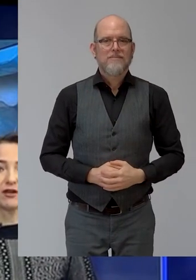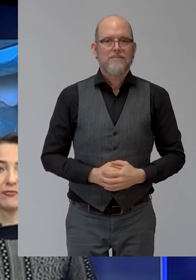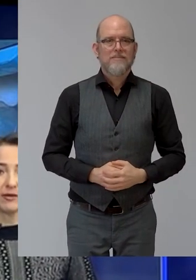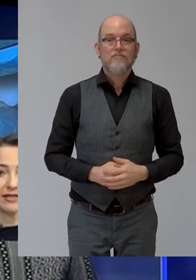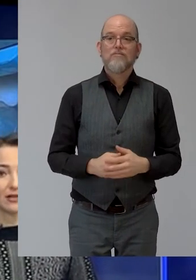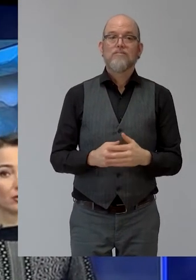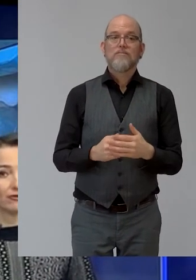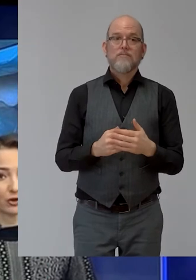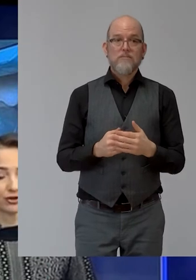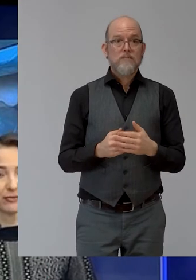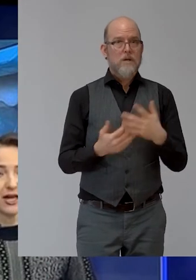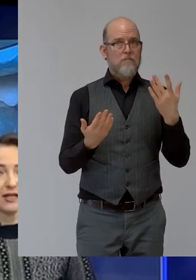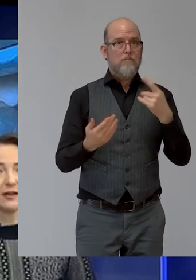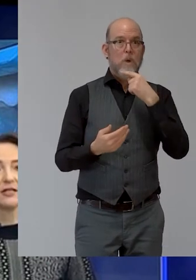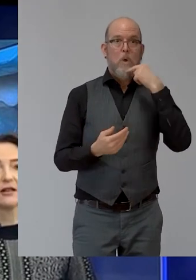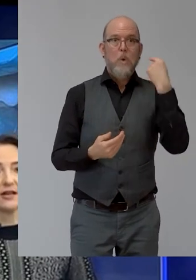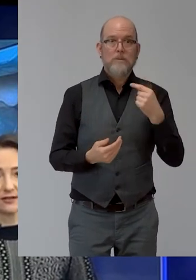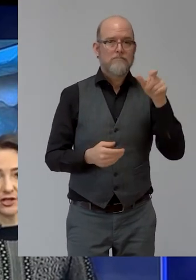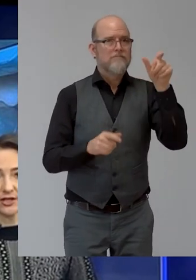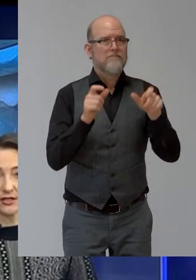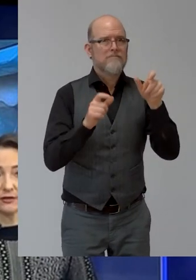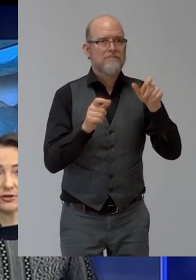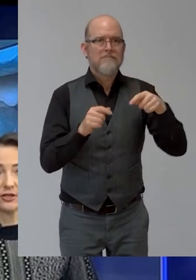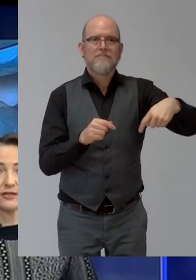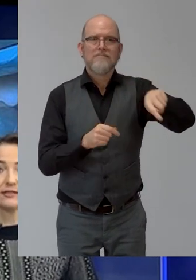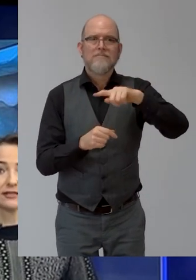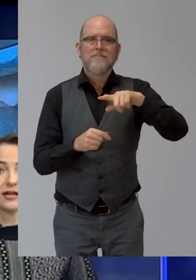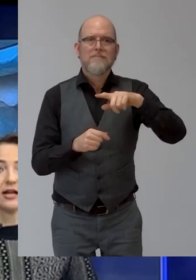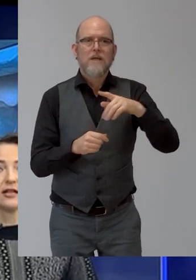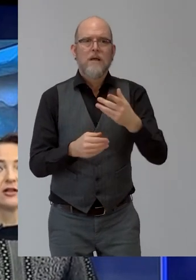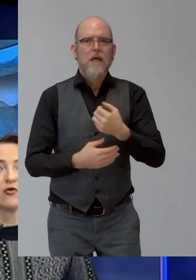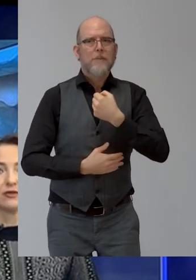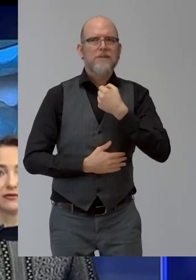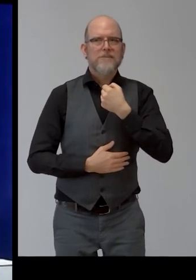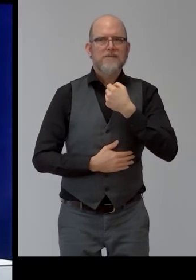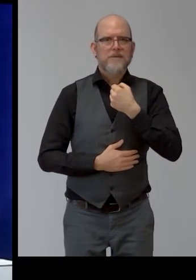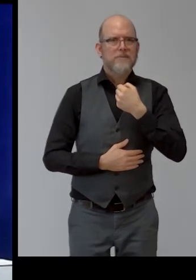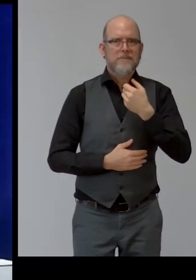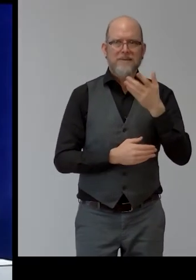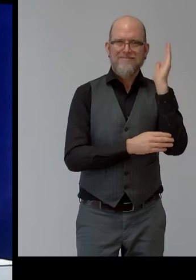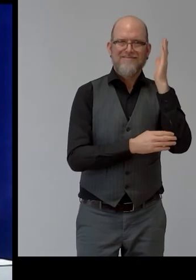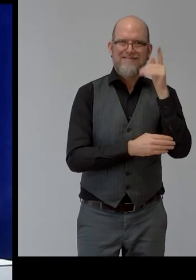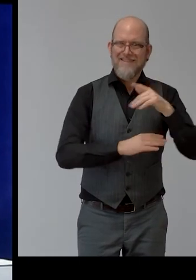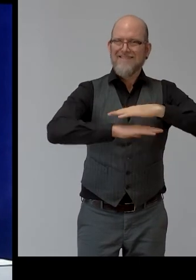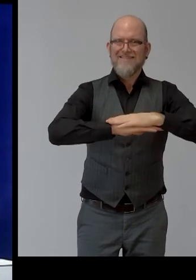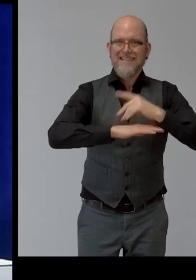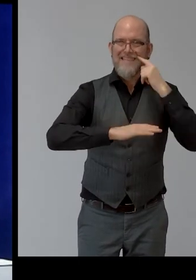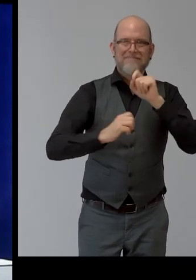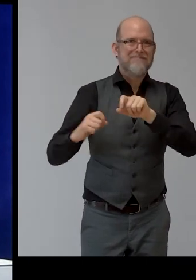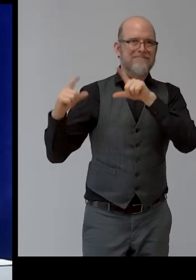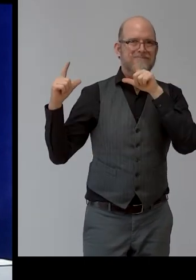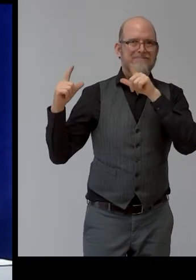A Russian-speaking newscaster is announcing a report. On the screen behind her, you can make out someone in a wheelchair